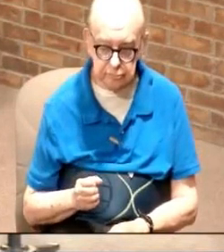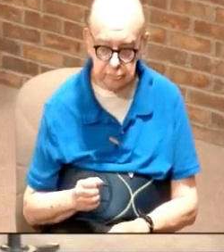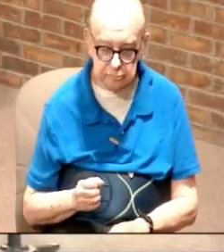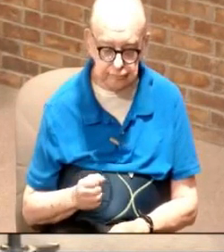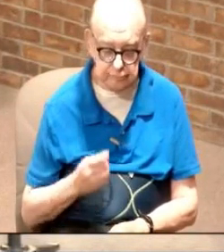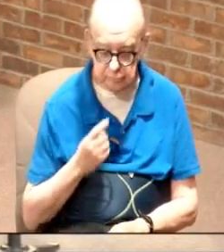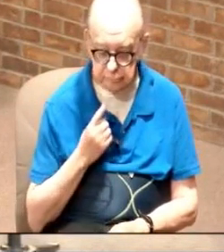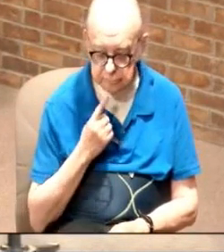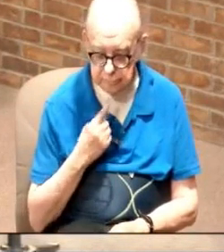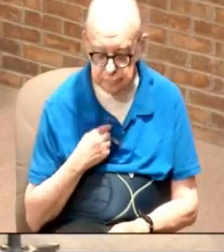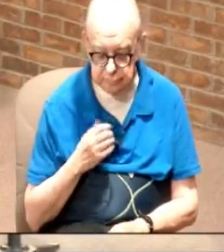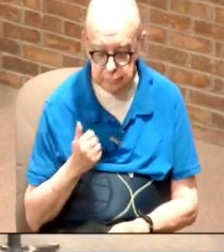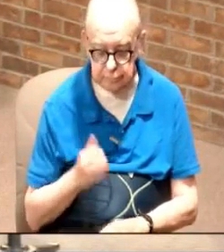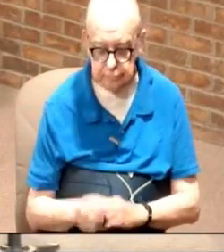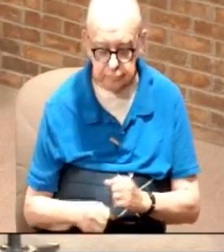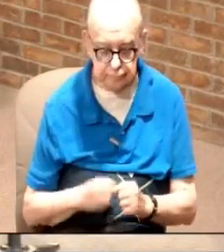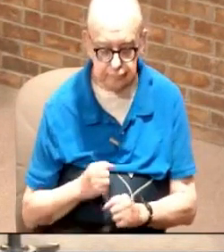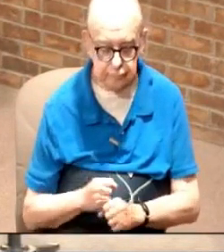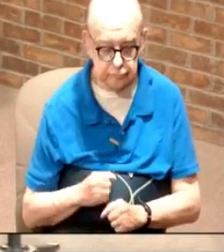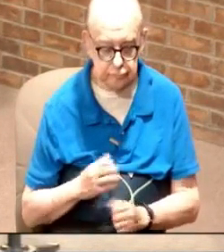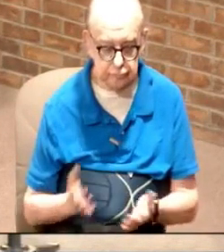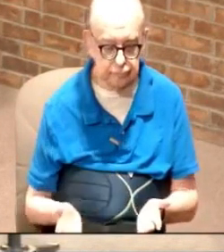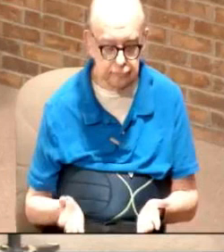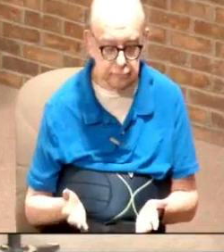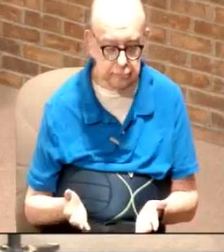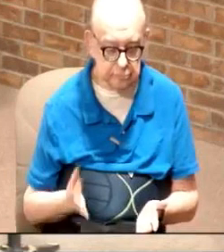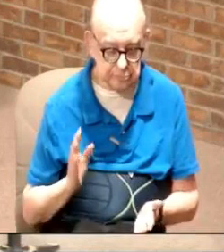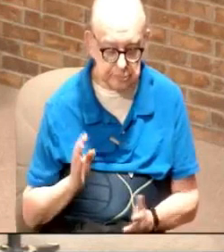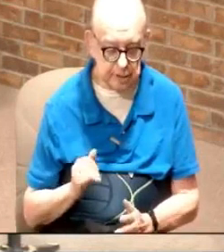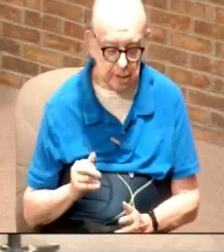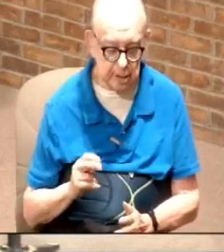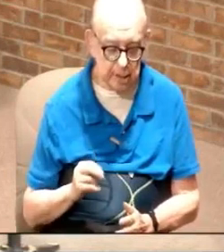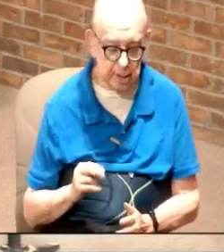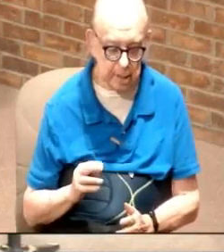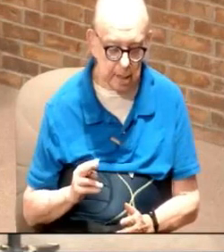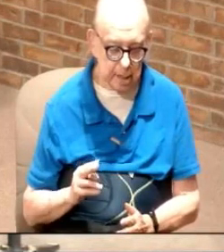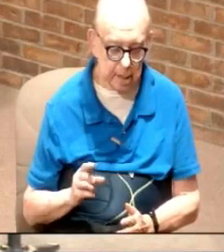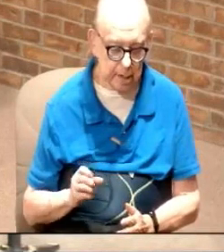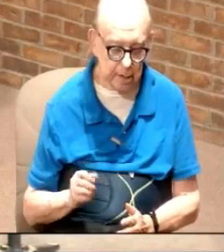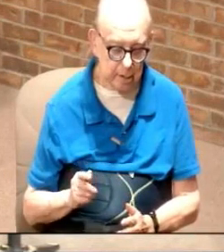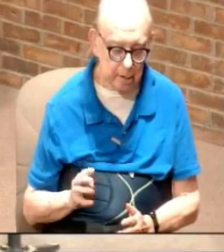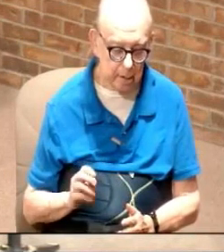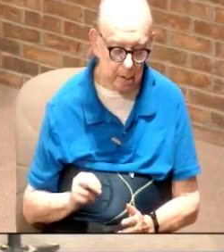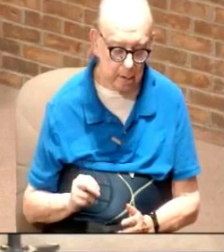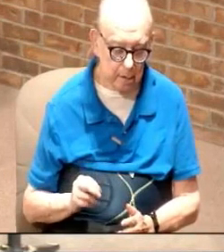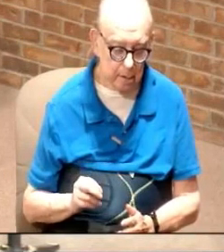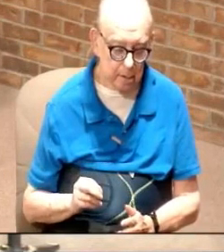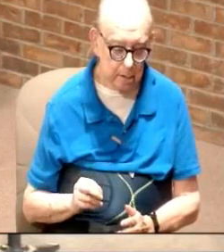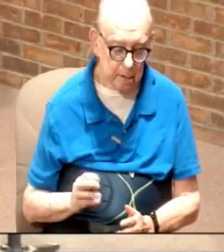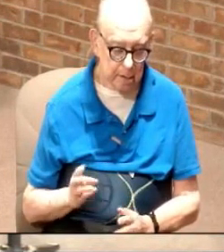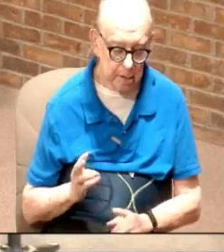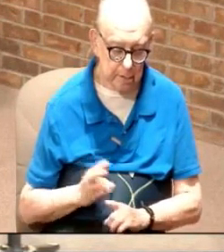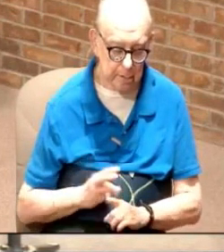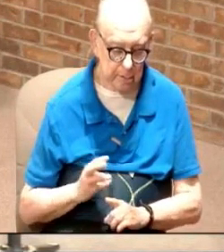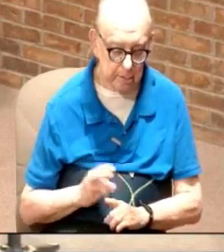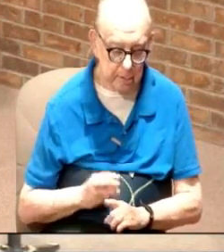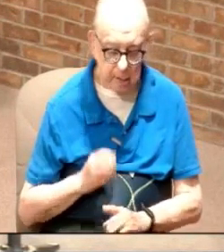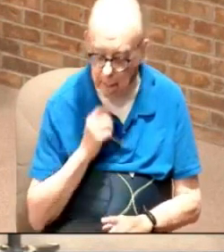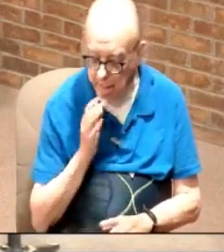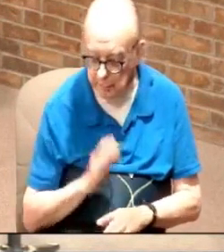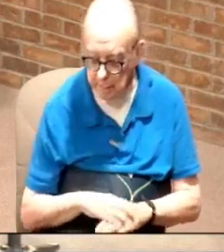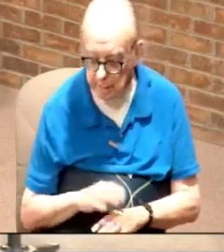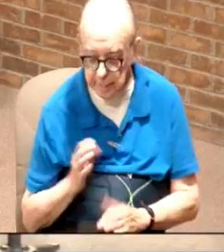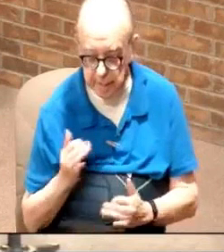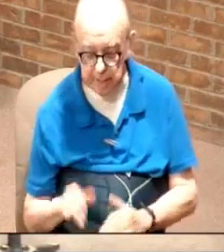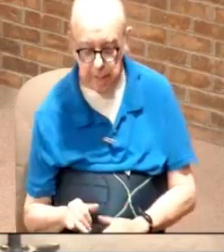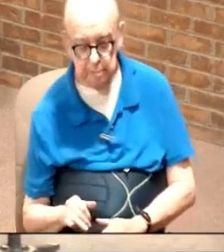about 10 years ago that I would probably be on insulin within about 6 months that's 10 years ago still not on insulin